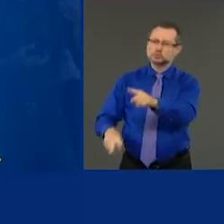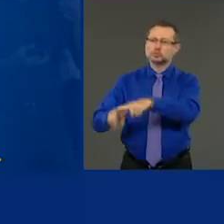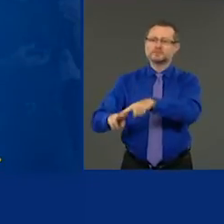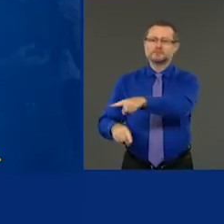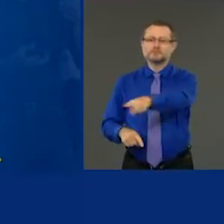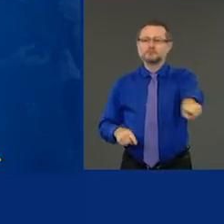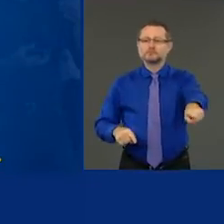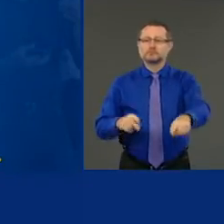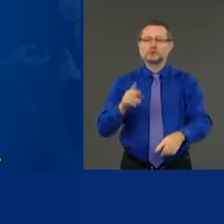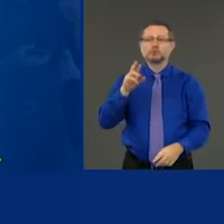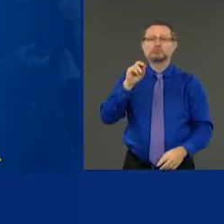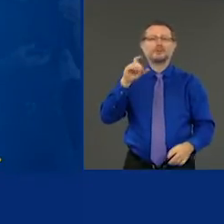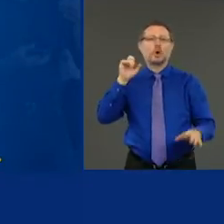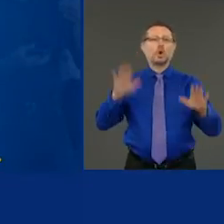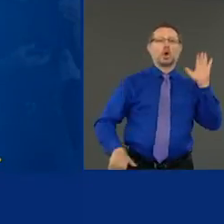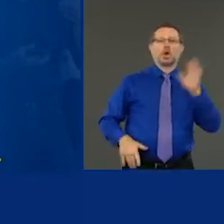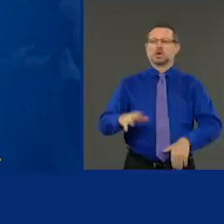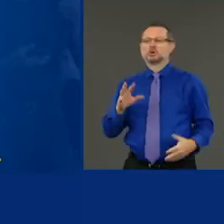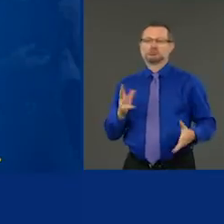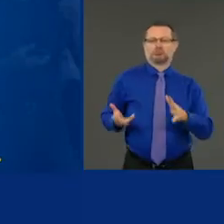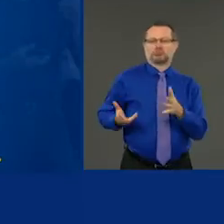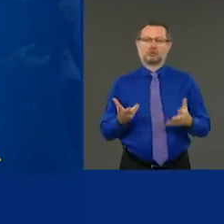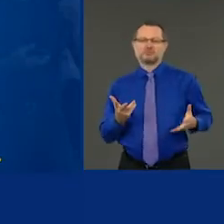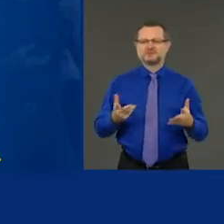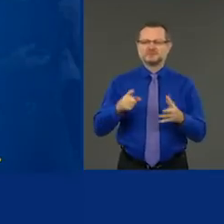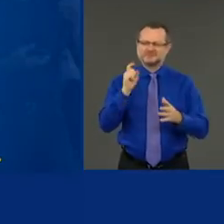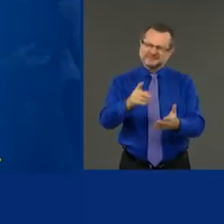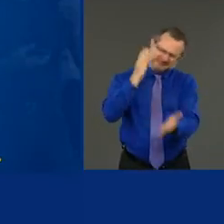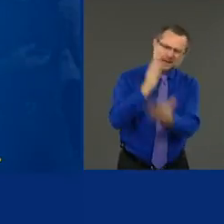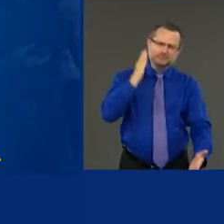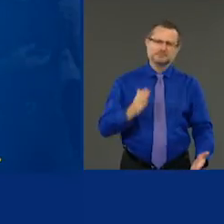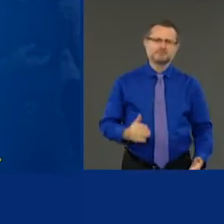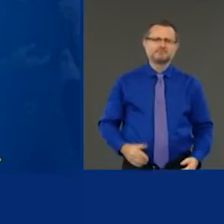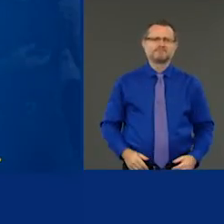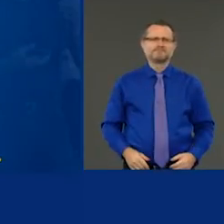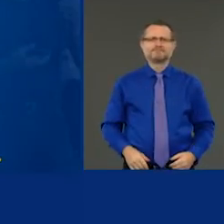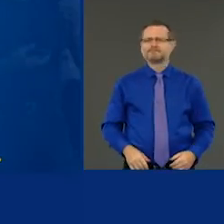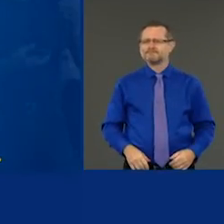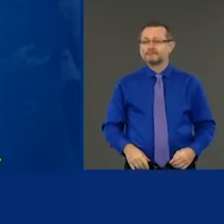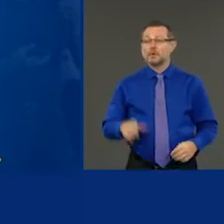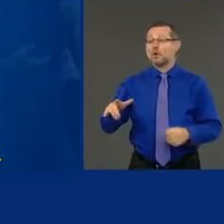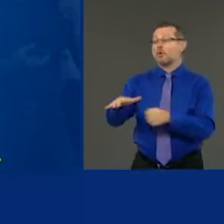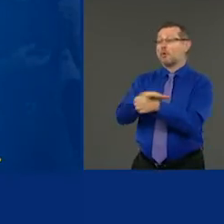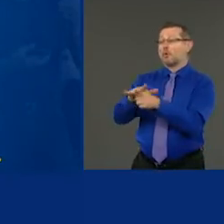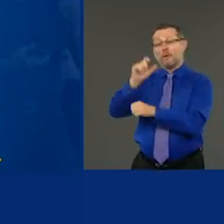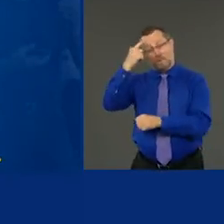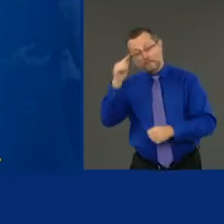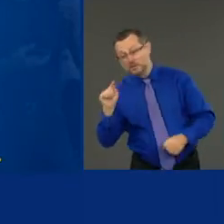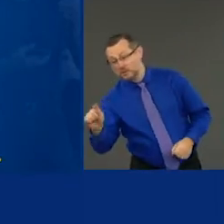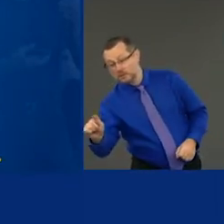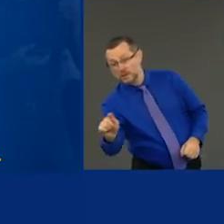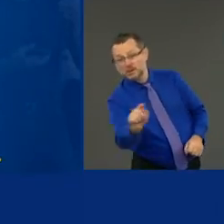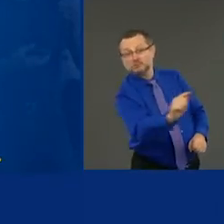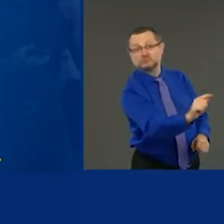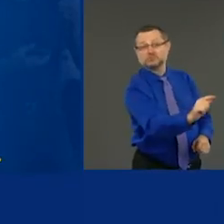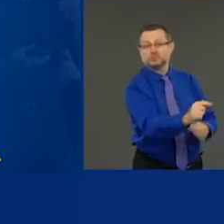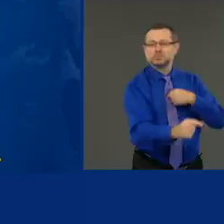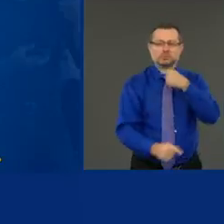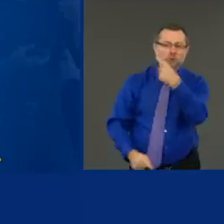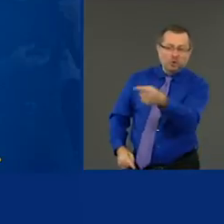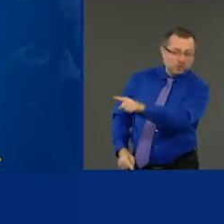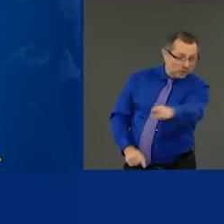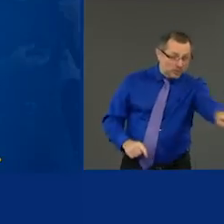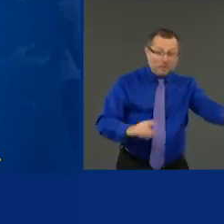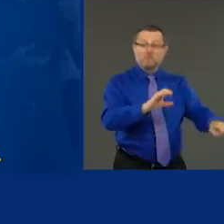and for other people. And it has to stop. To the local governments, I've said repeatedly that the local